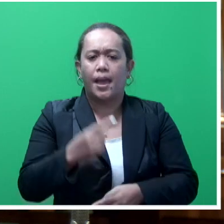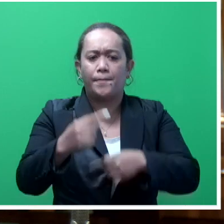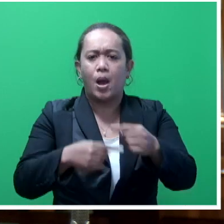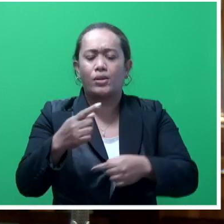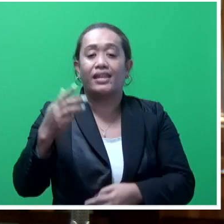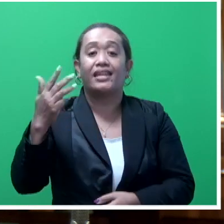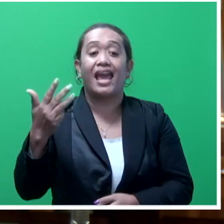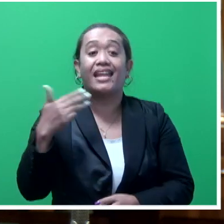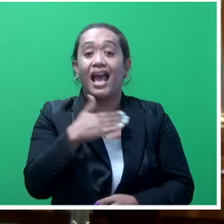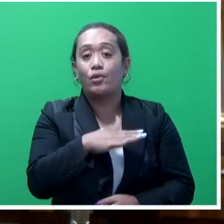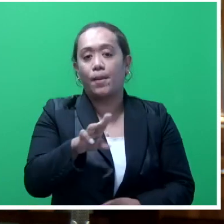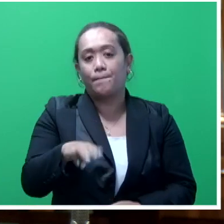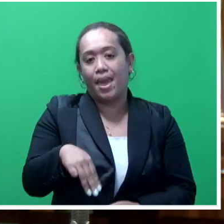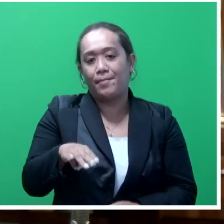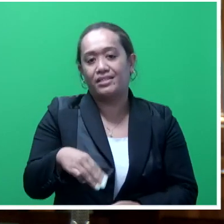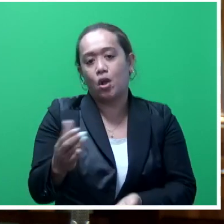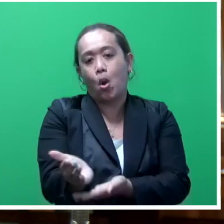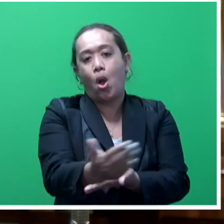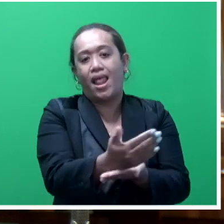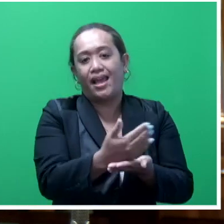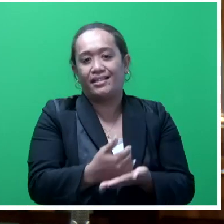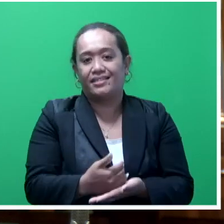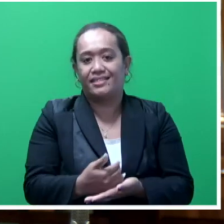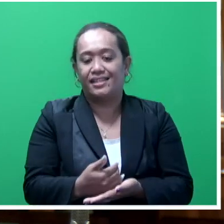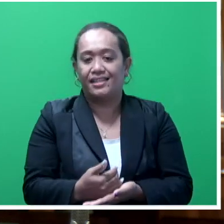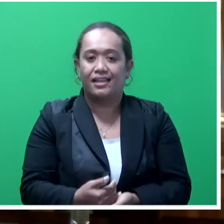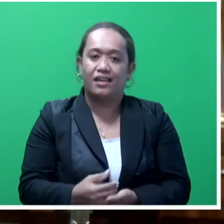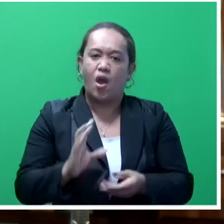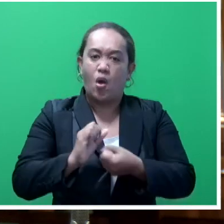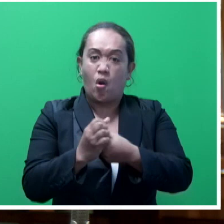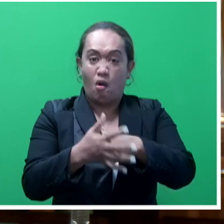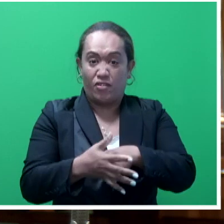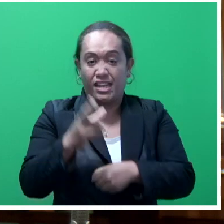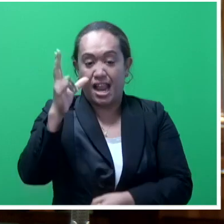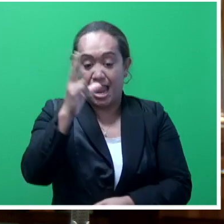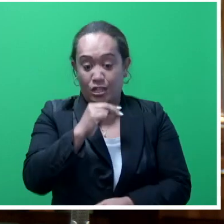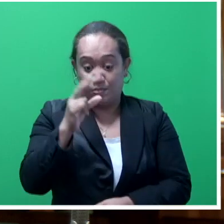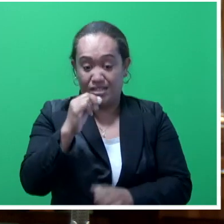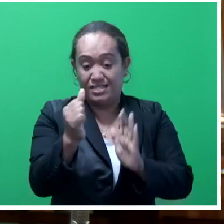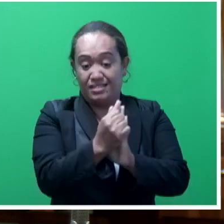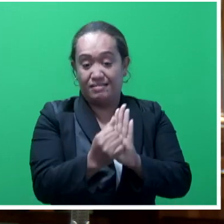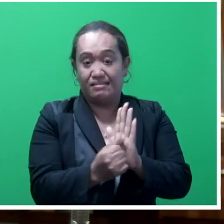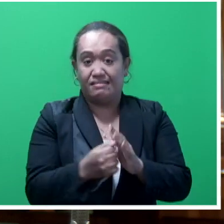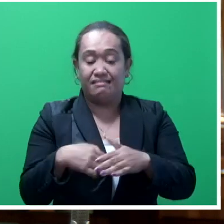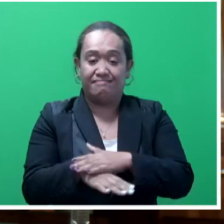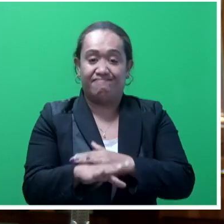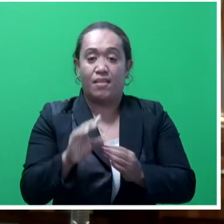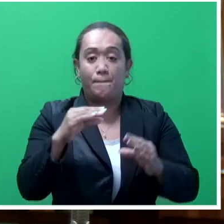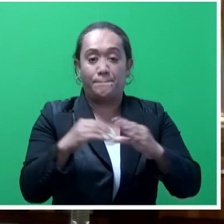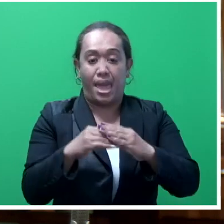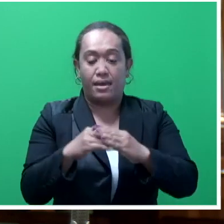members have collected their COVID-19 eligibility statements, equal 100% general account, plus 50% of the PA